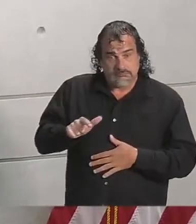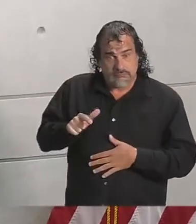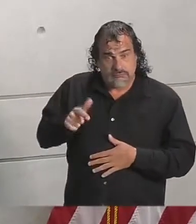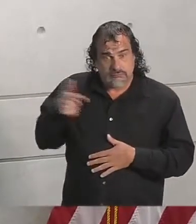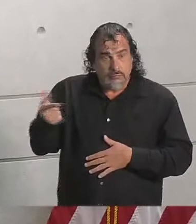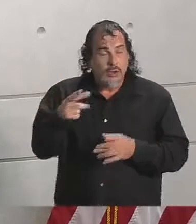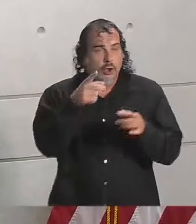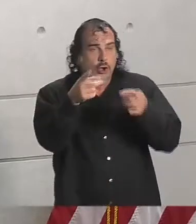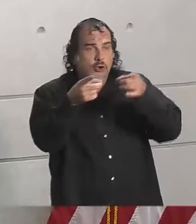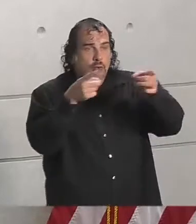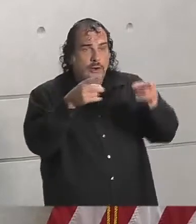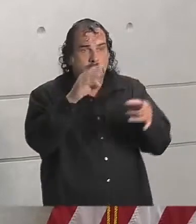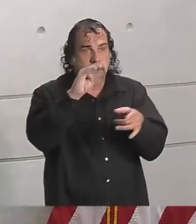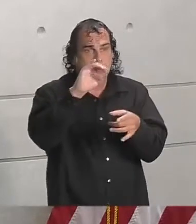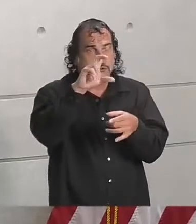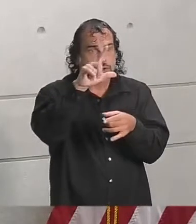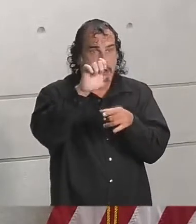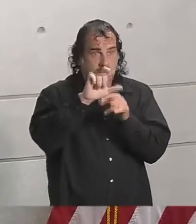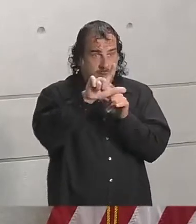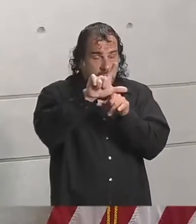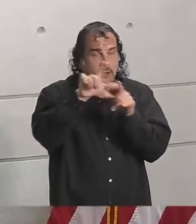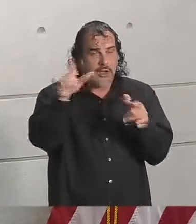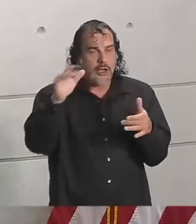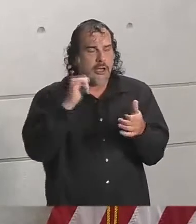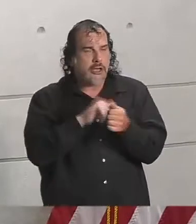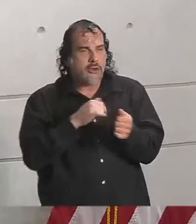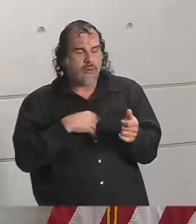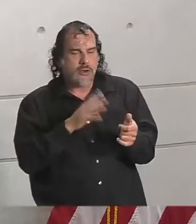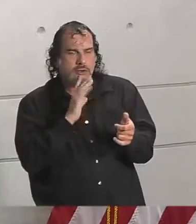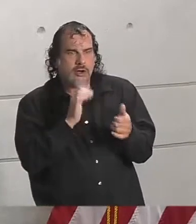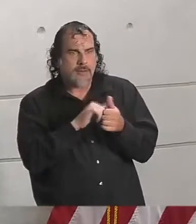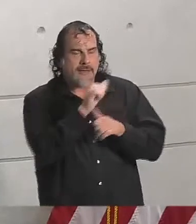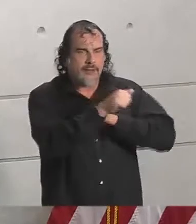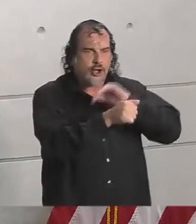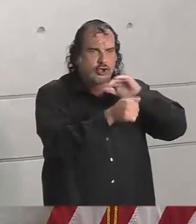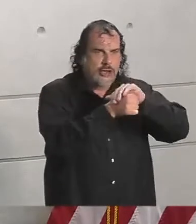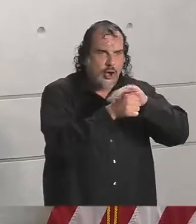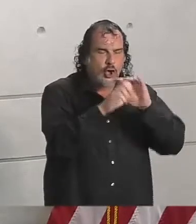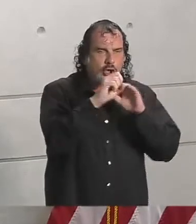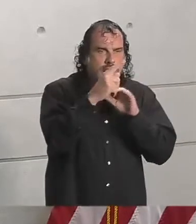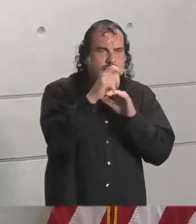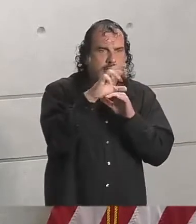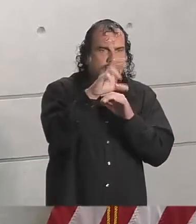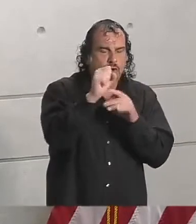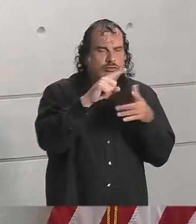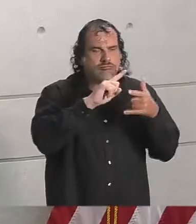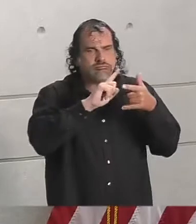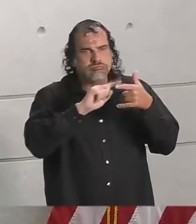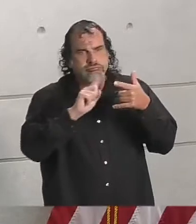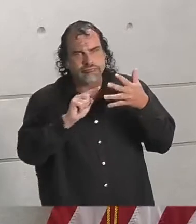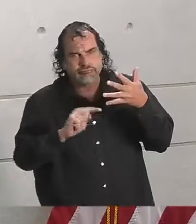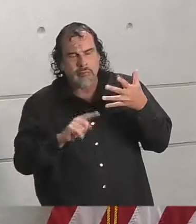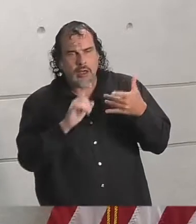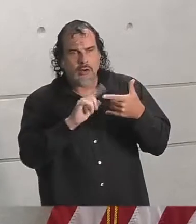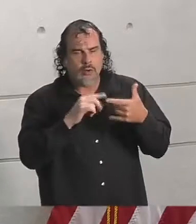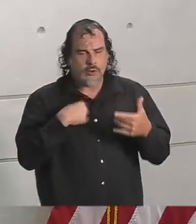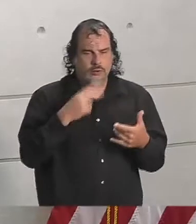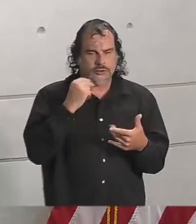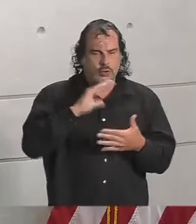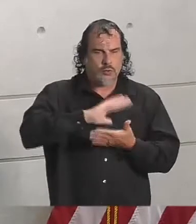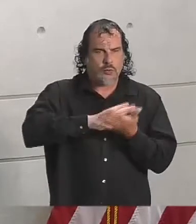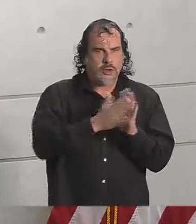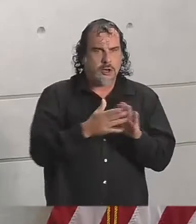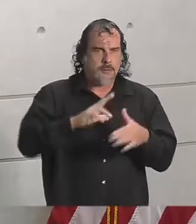it over to Director Michelle, which will talk to you about sheltering and other specifics with respect to what is soon to become